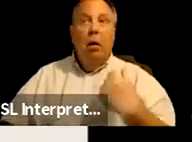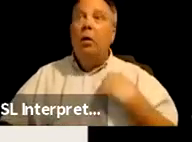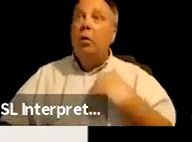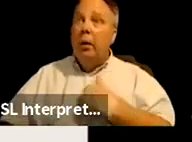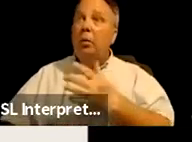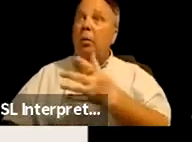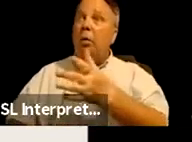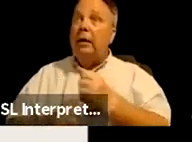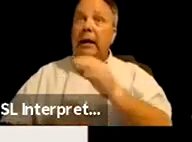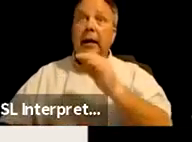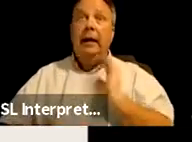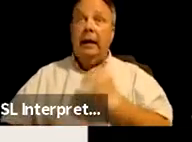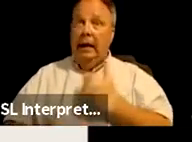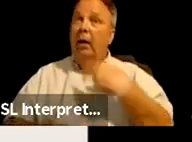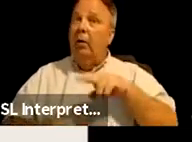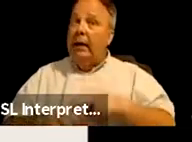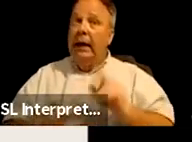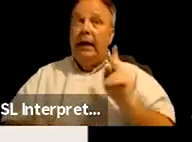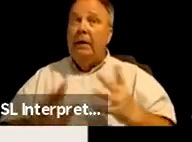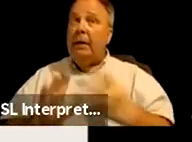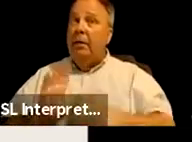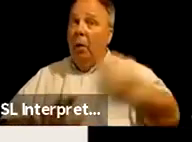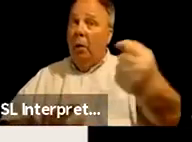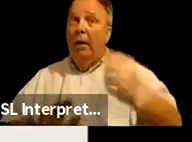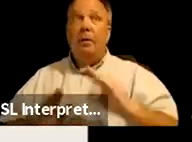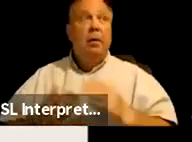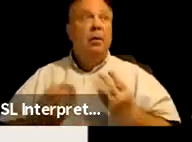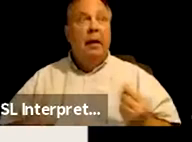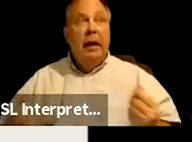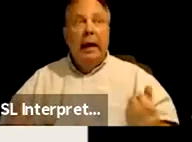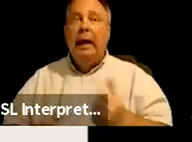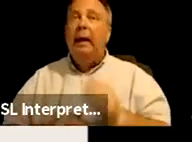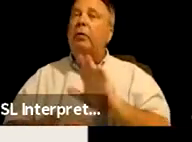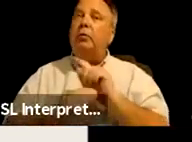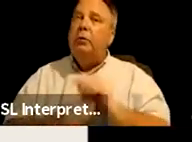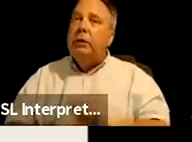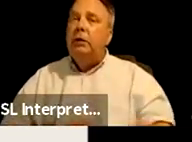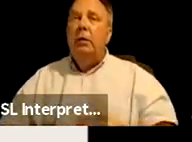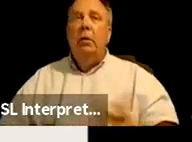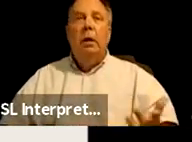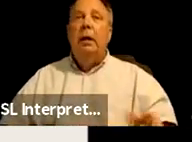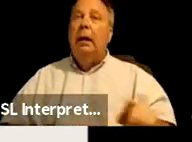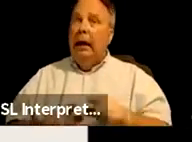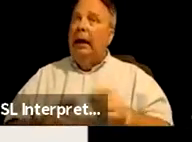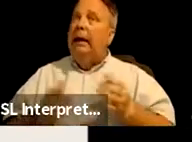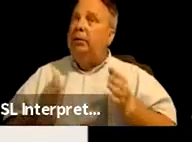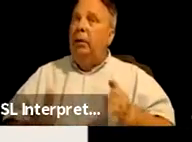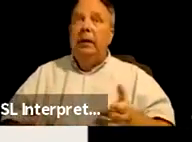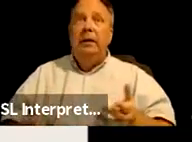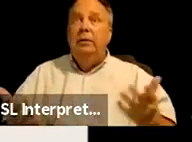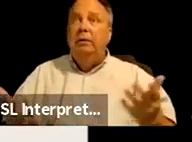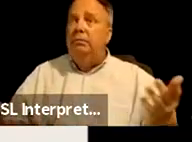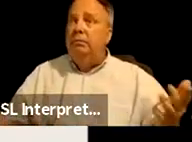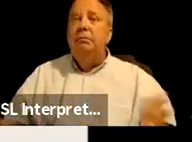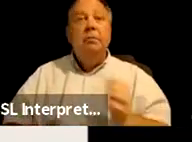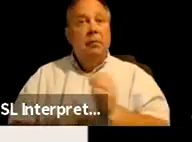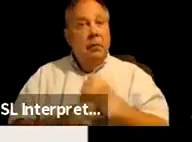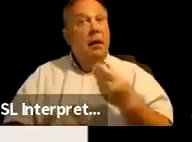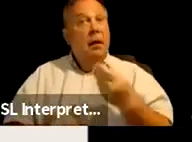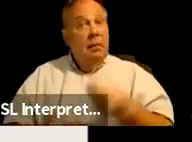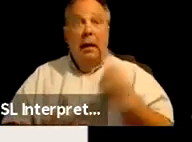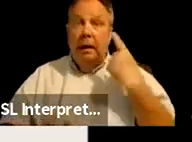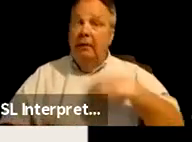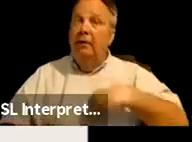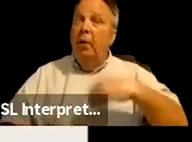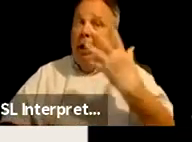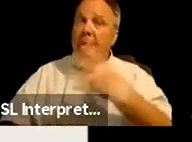native people away from their communities, from the land, their traditional ways as a way to make money for white